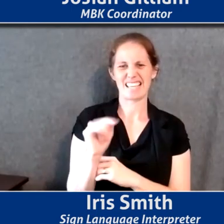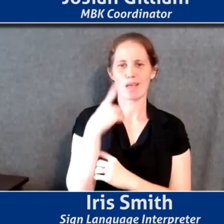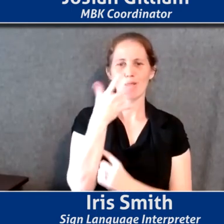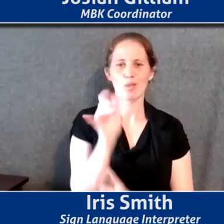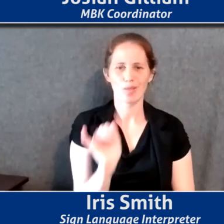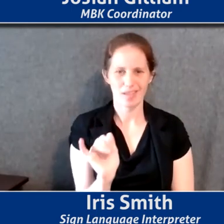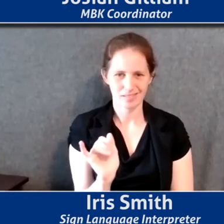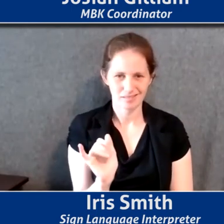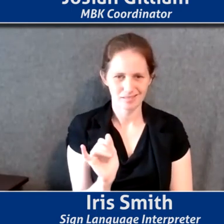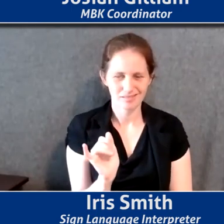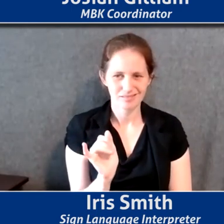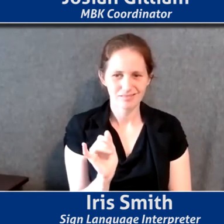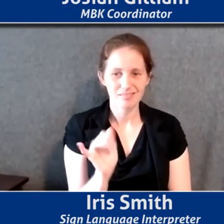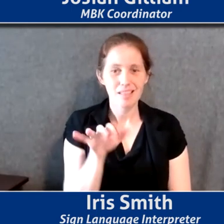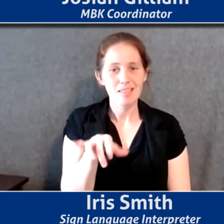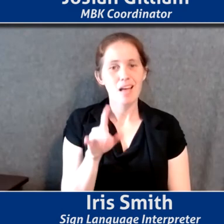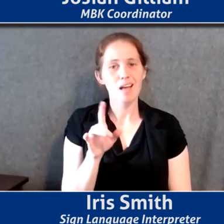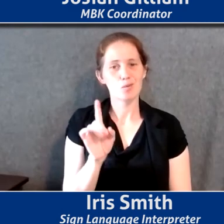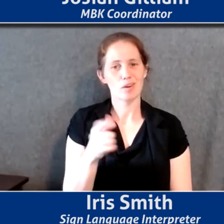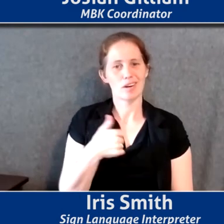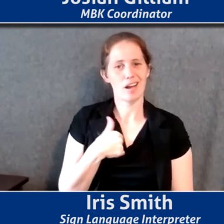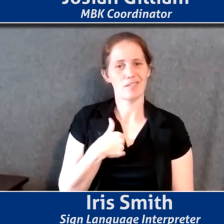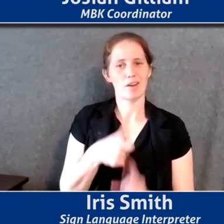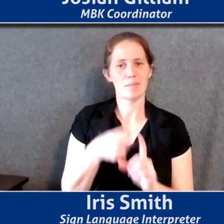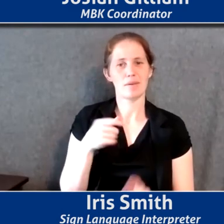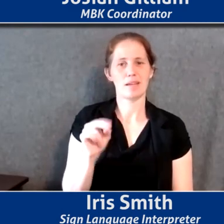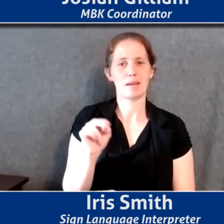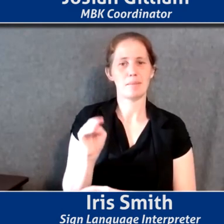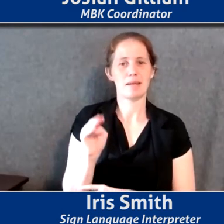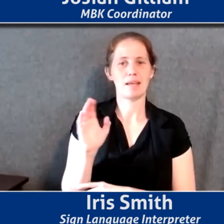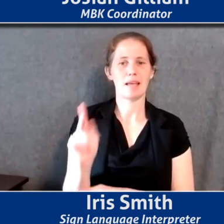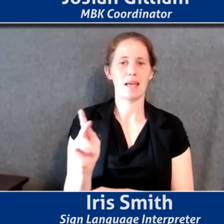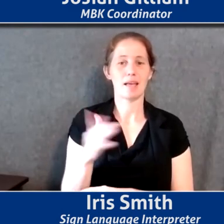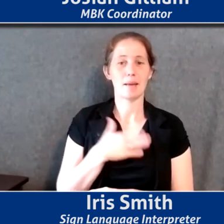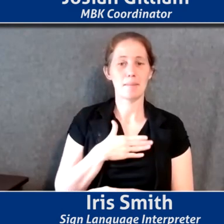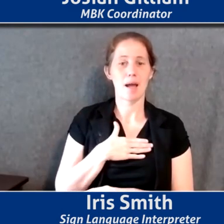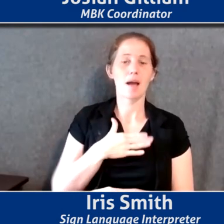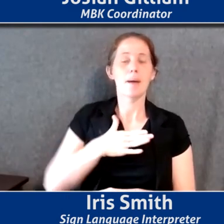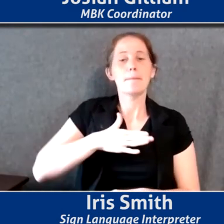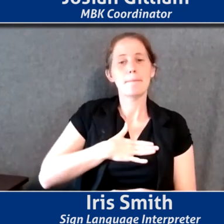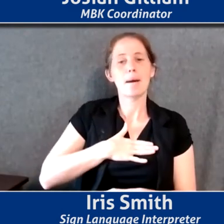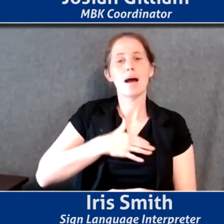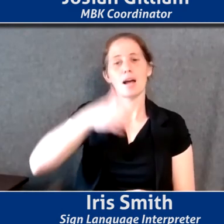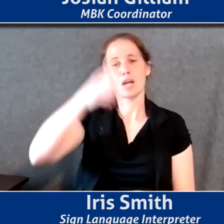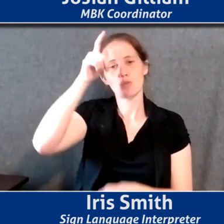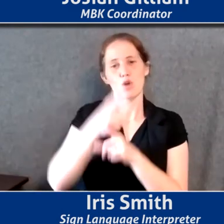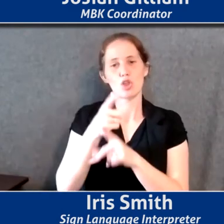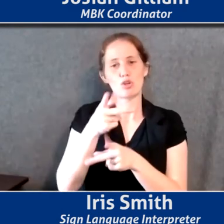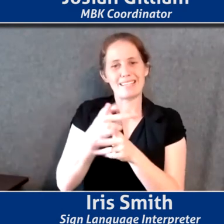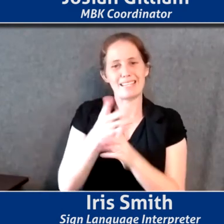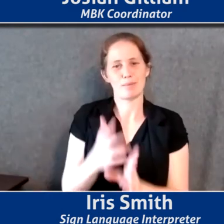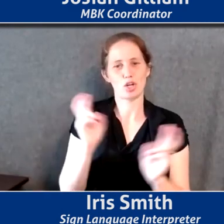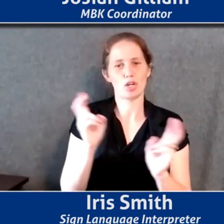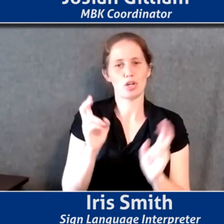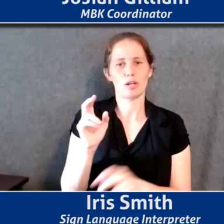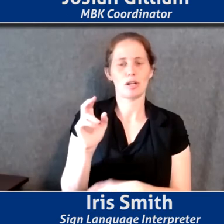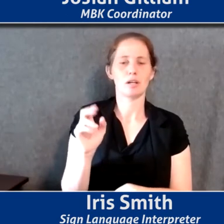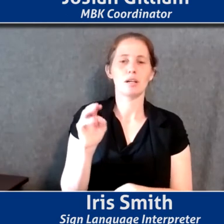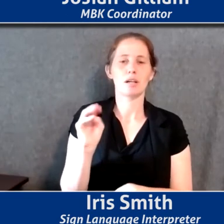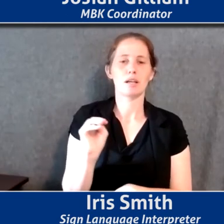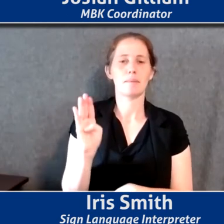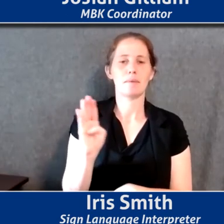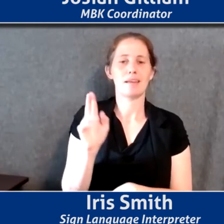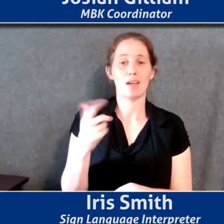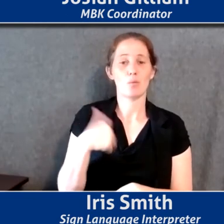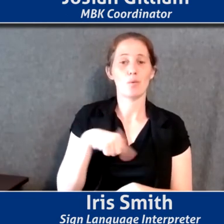and this is where I come to the, to the conversation from the MBK perspective. Uh, My Brother's Keeper, uh, has an initial race and gender focus. Uh, there's an